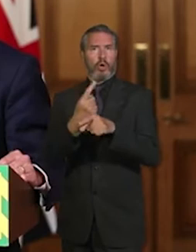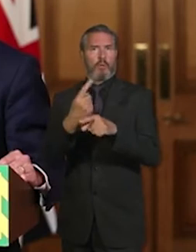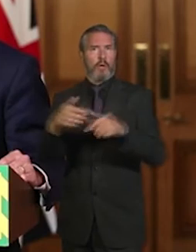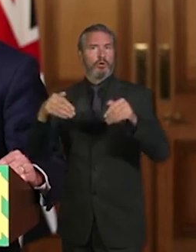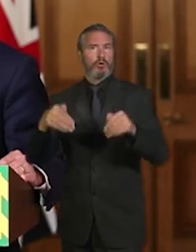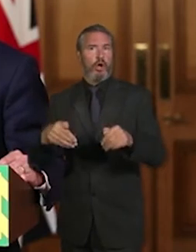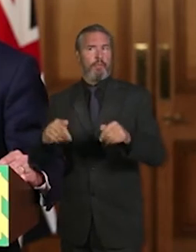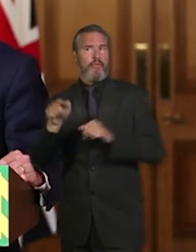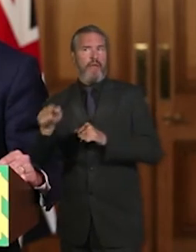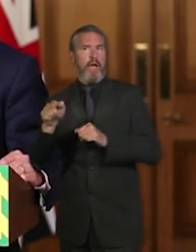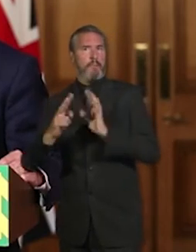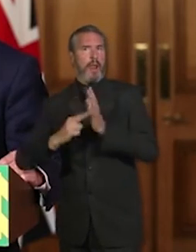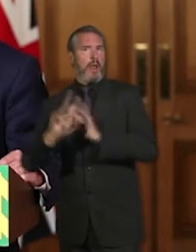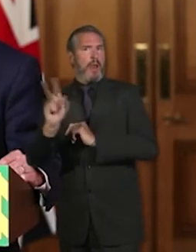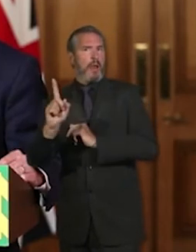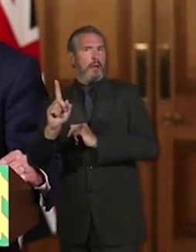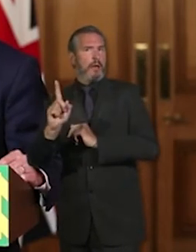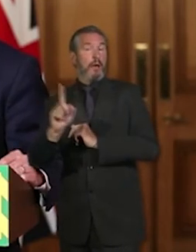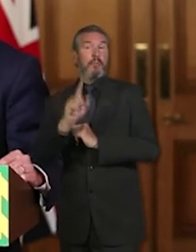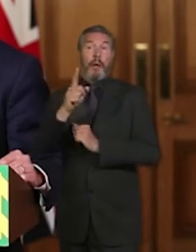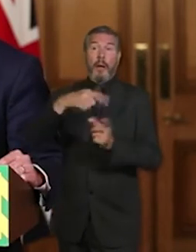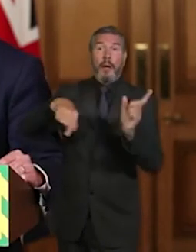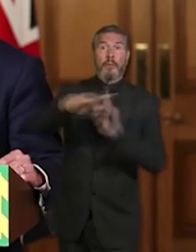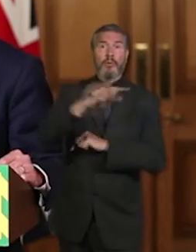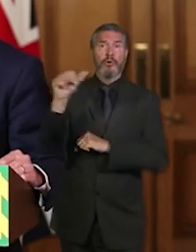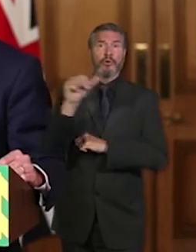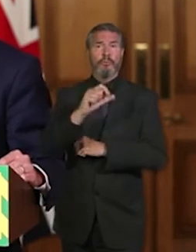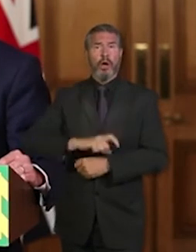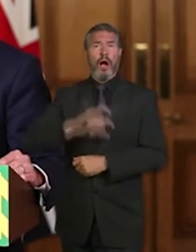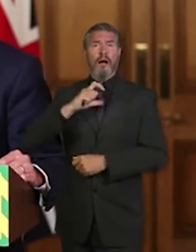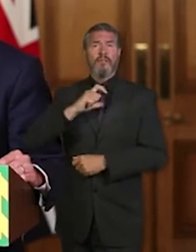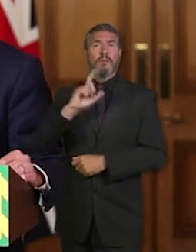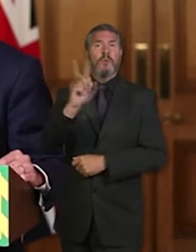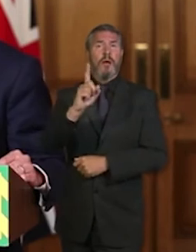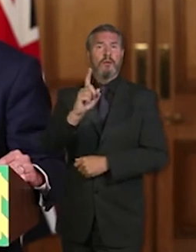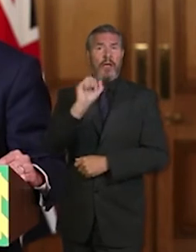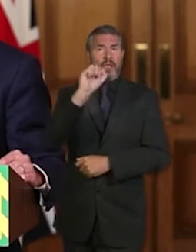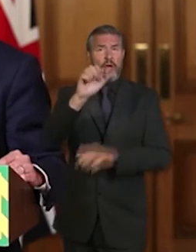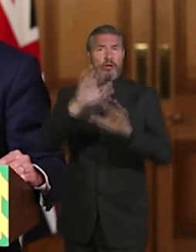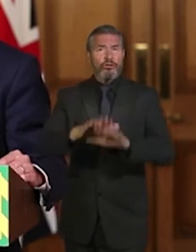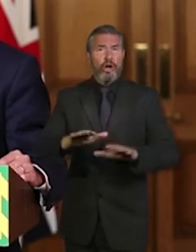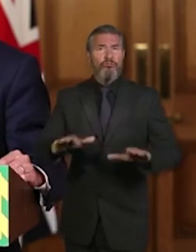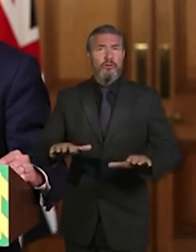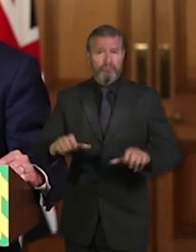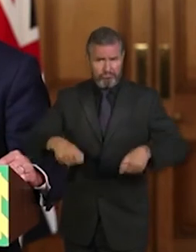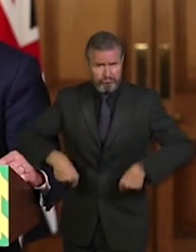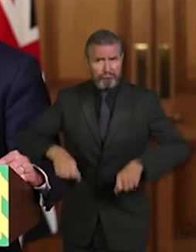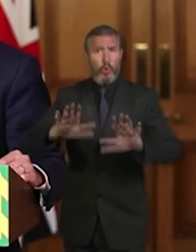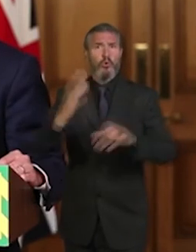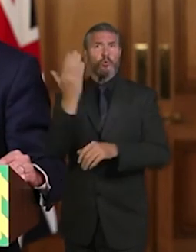have confidence to take their children to school in the three years that we've opened so far. And